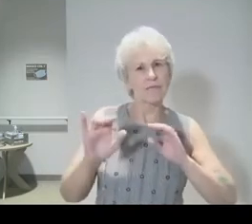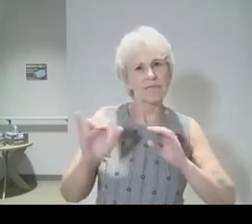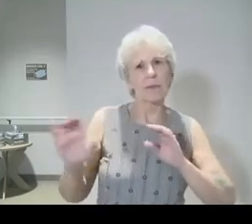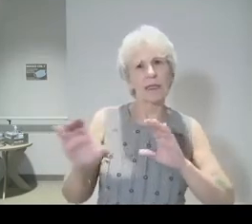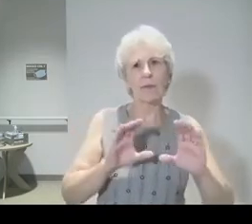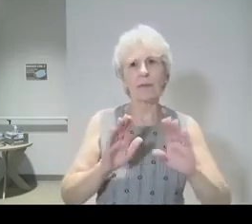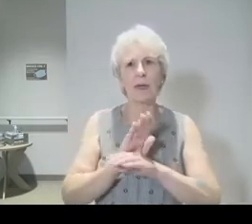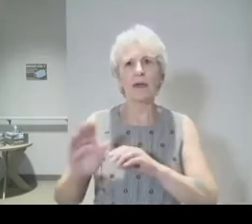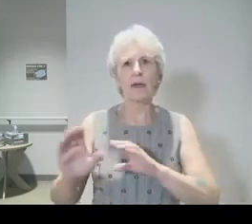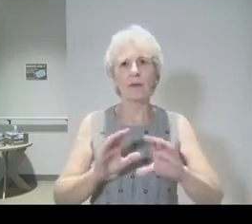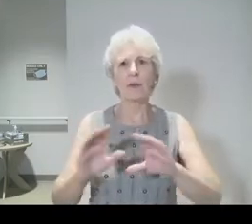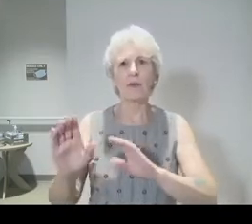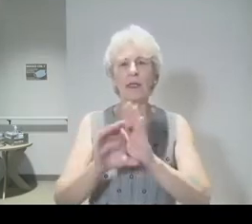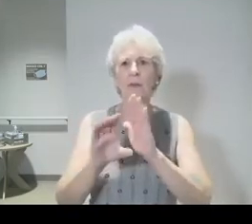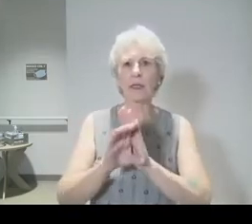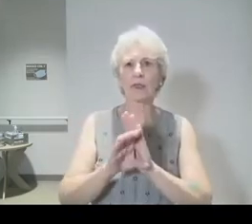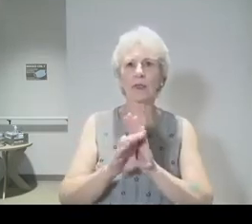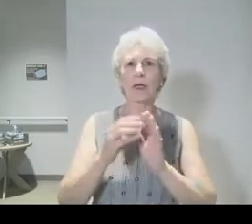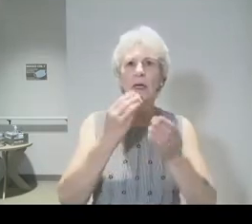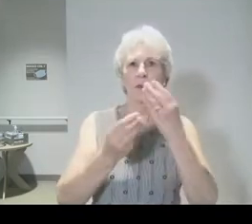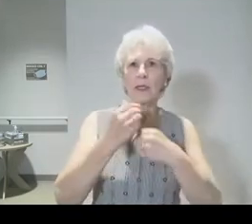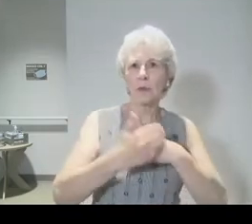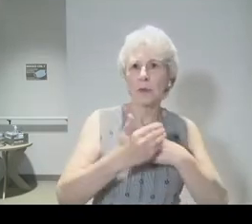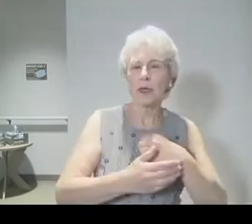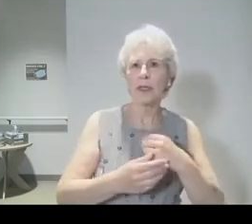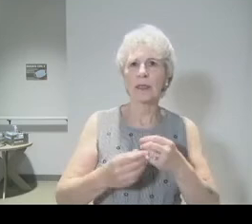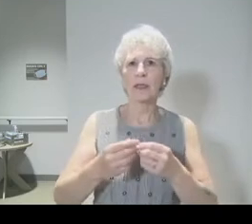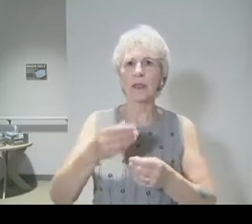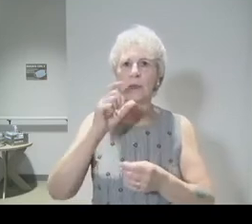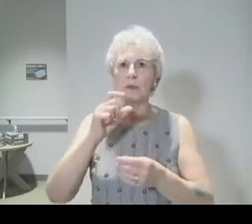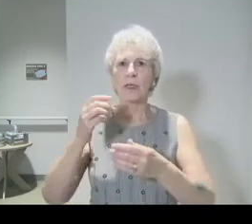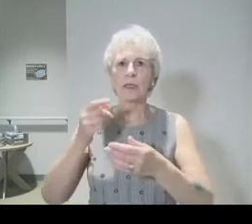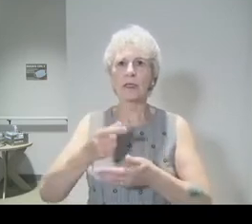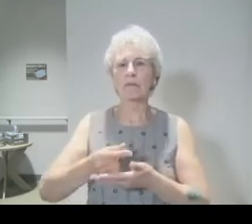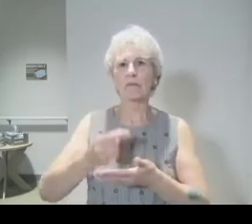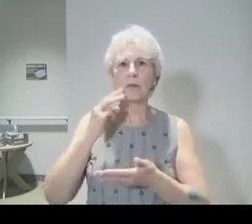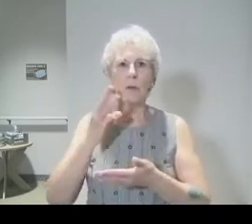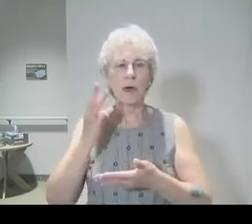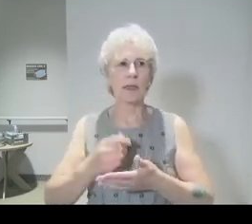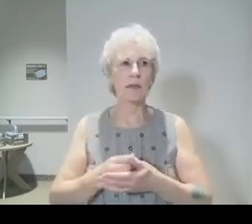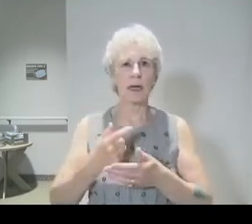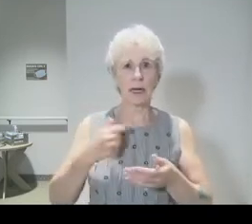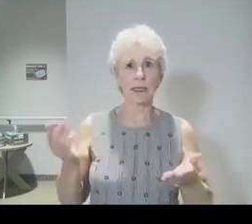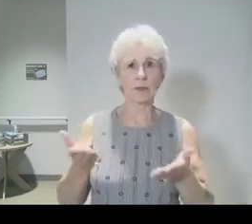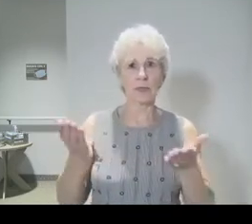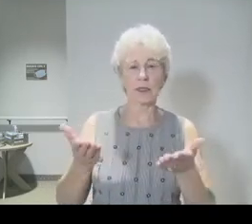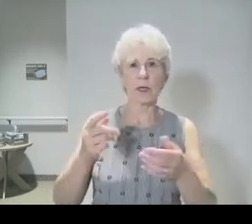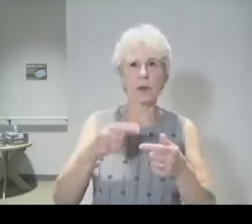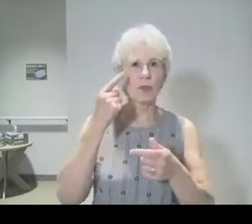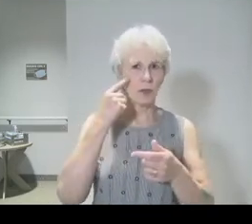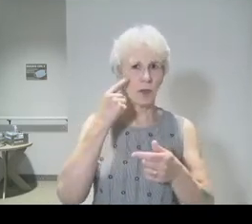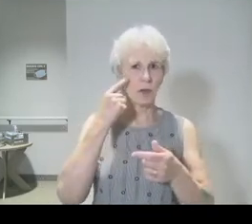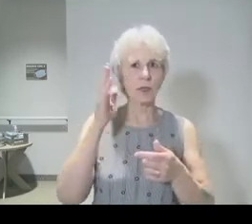participated in a moving way. We eat bread we eat the cup and I would recommend when you know that we're going to celebrate the